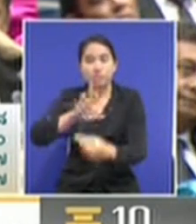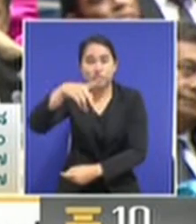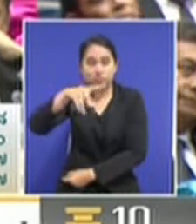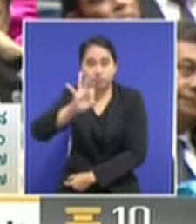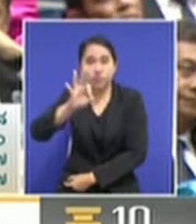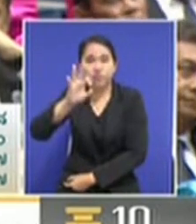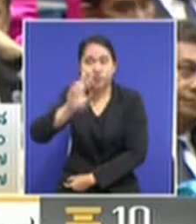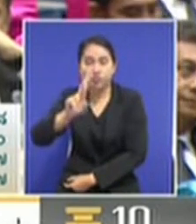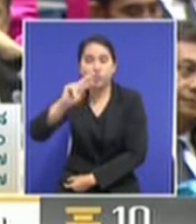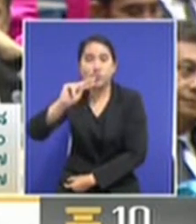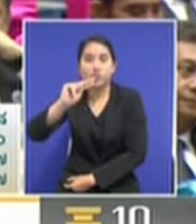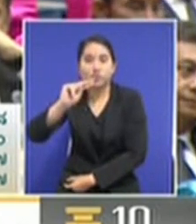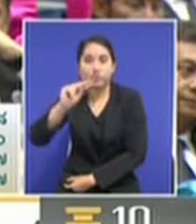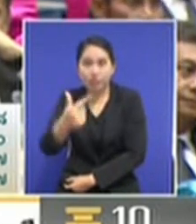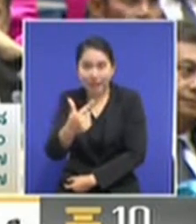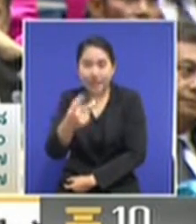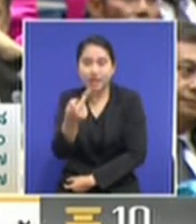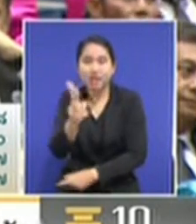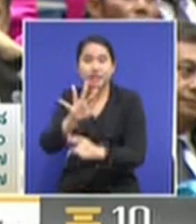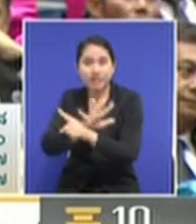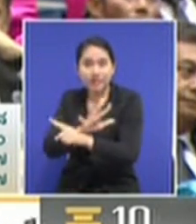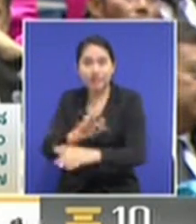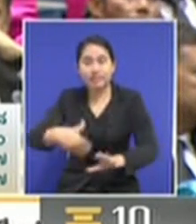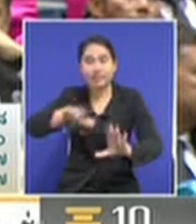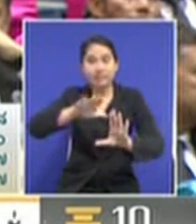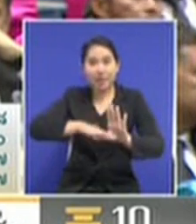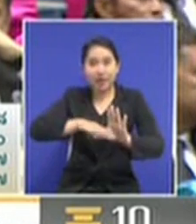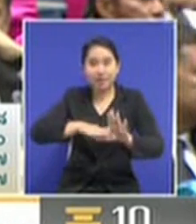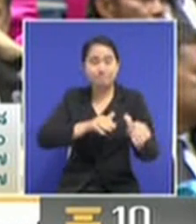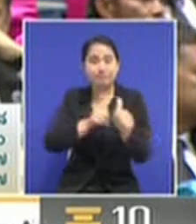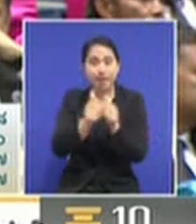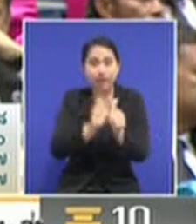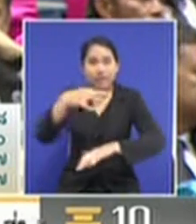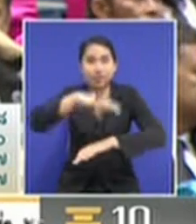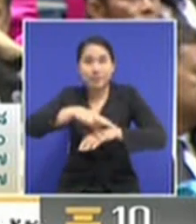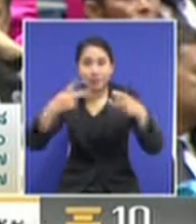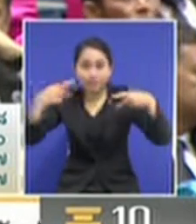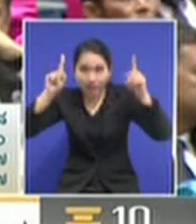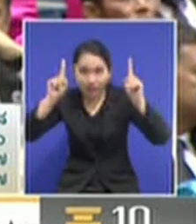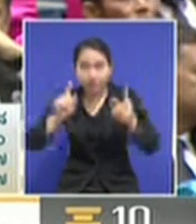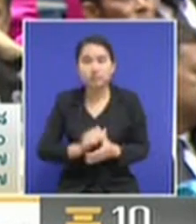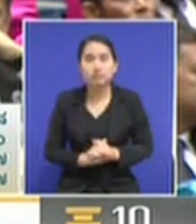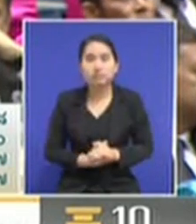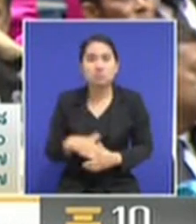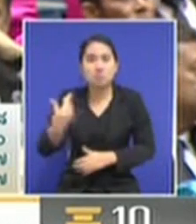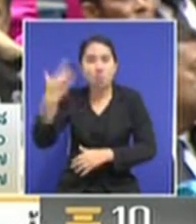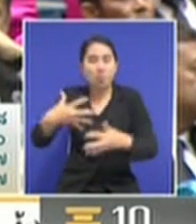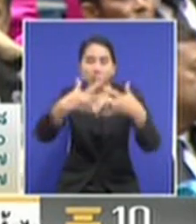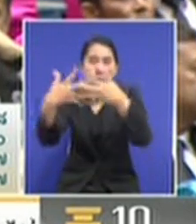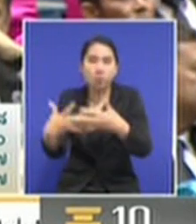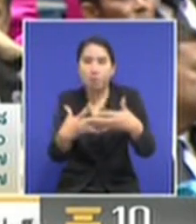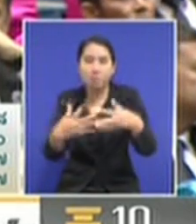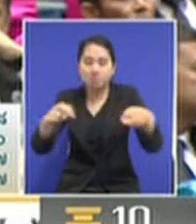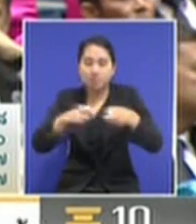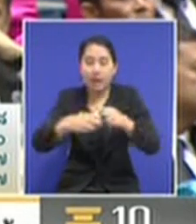Khun Panikavani. And it's become controversial because she was quite critical of